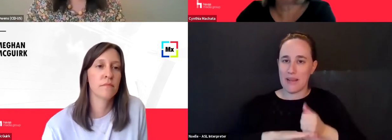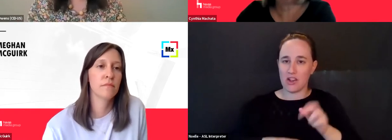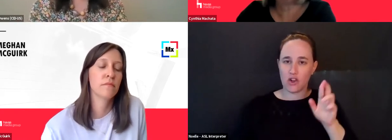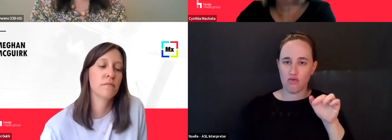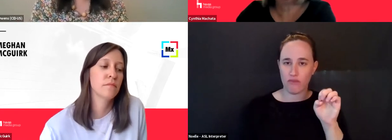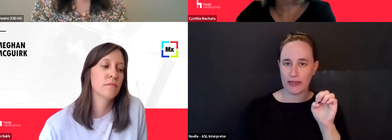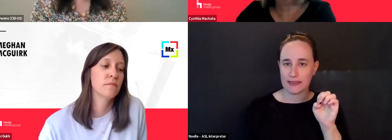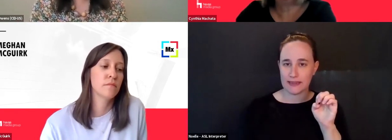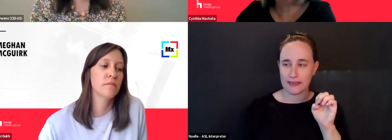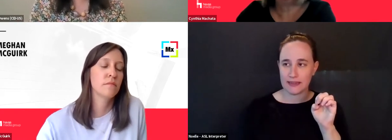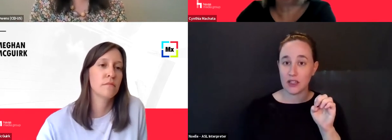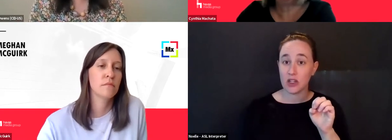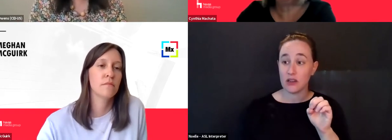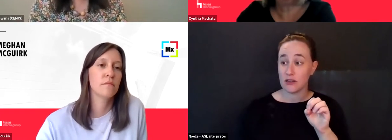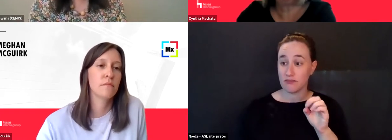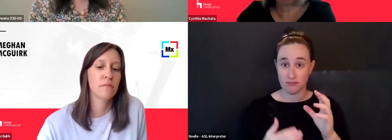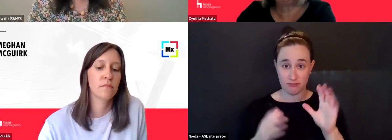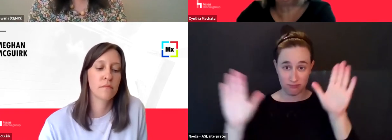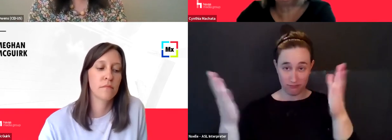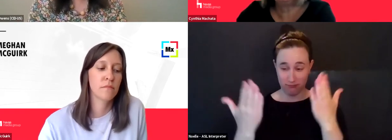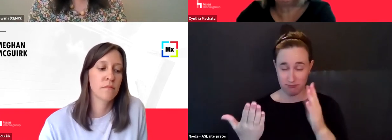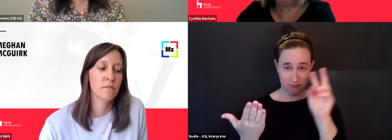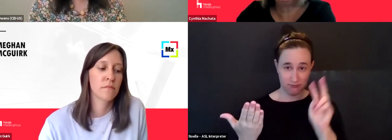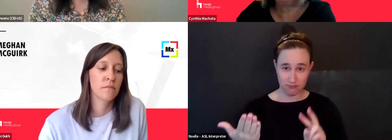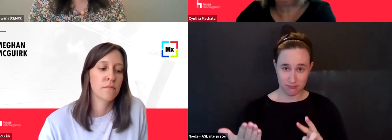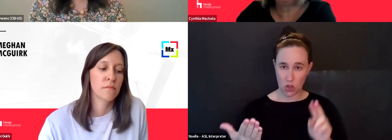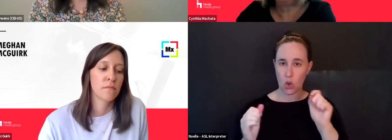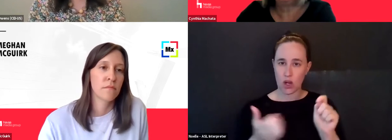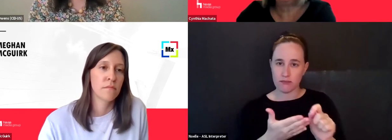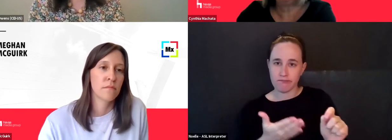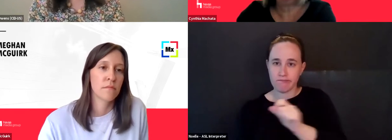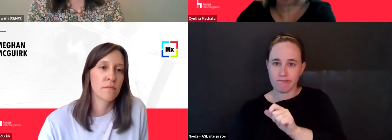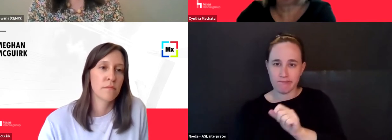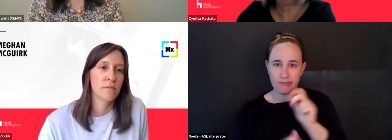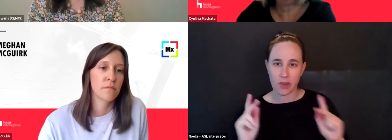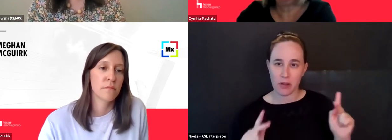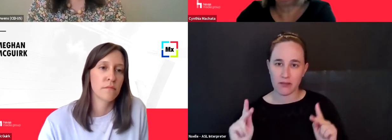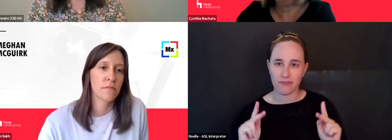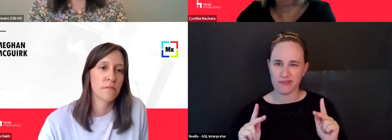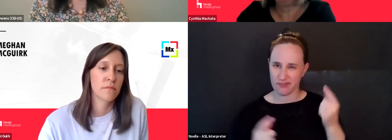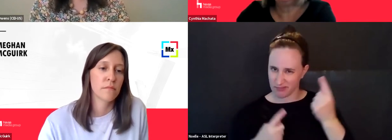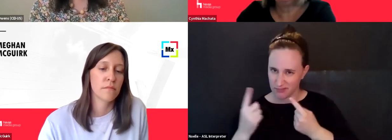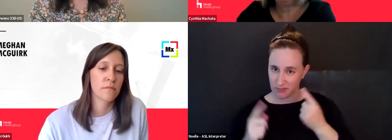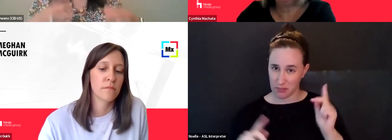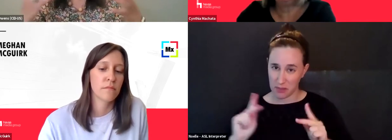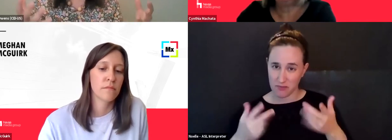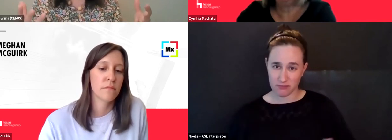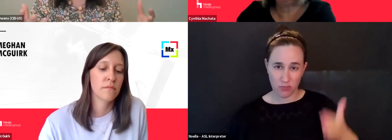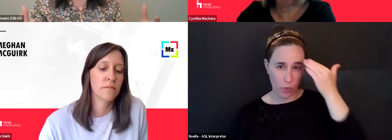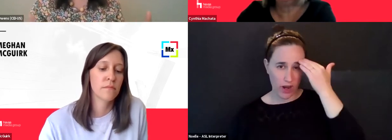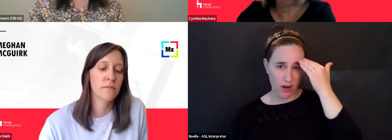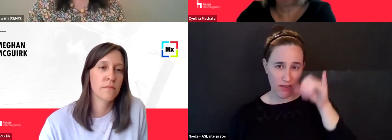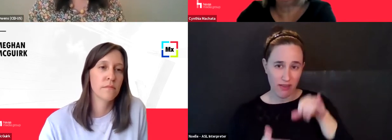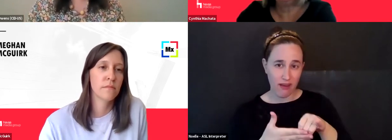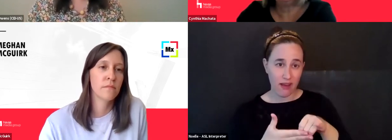that profiling data. Um, I don't know how much people are aware because that profiling